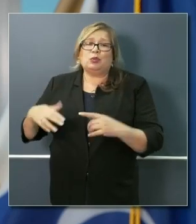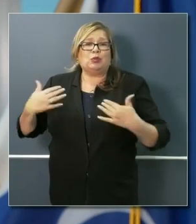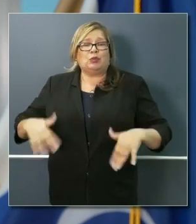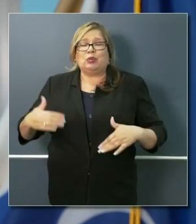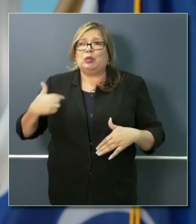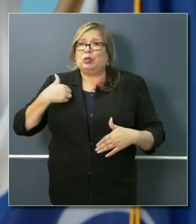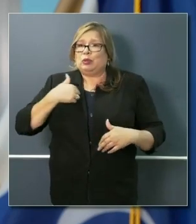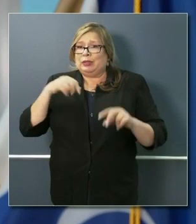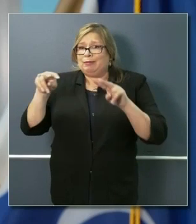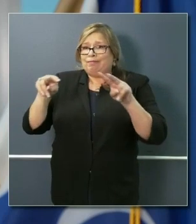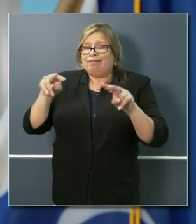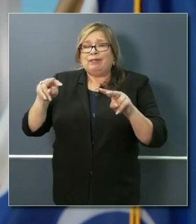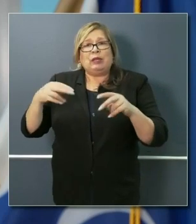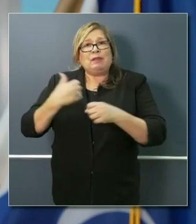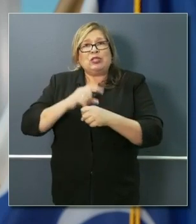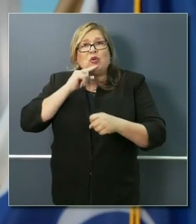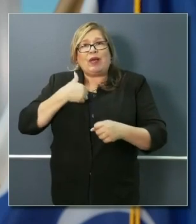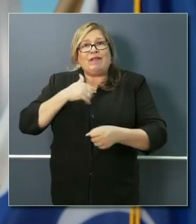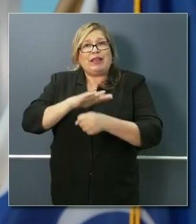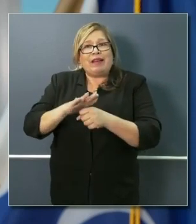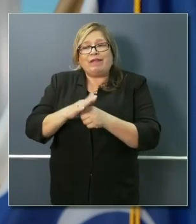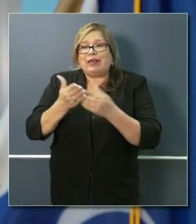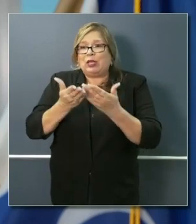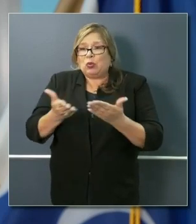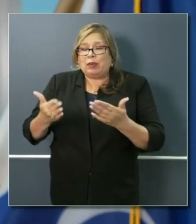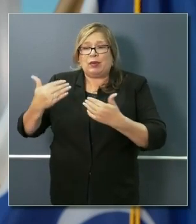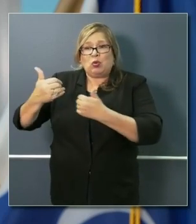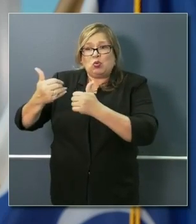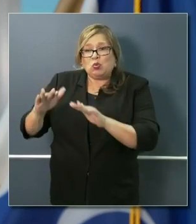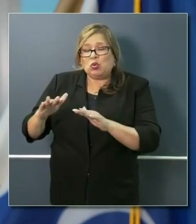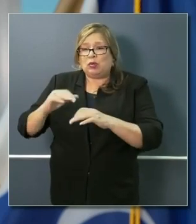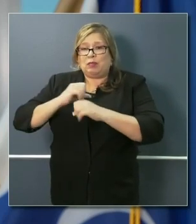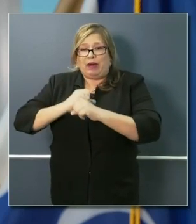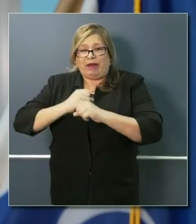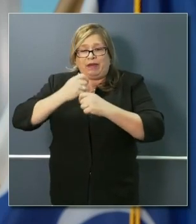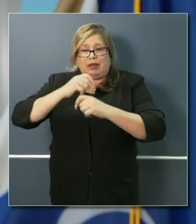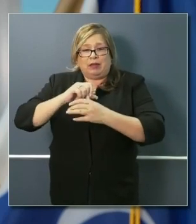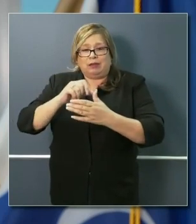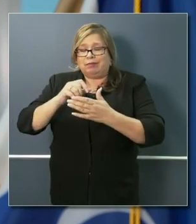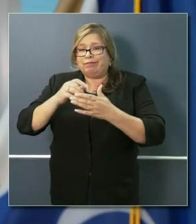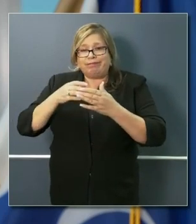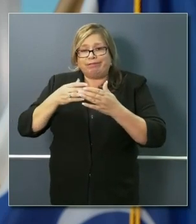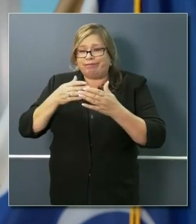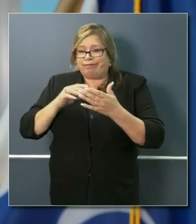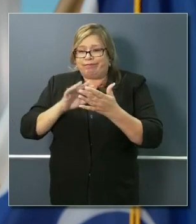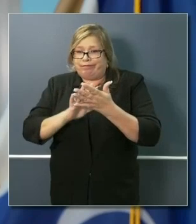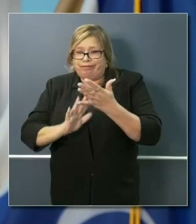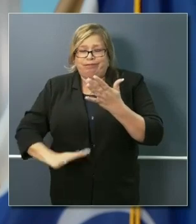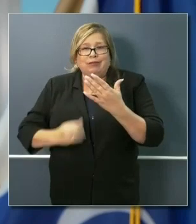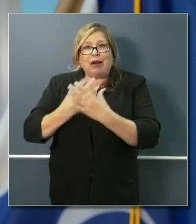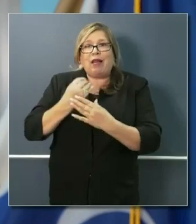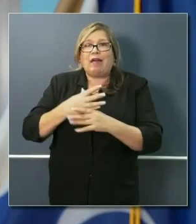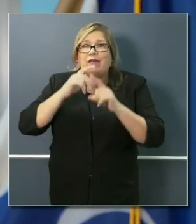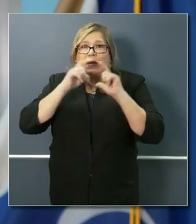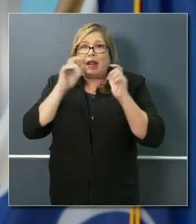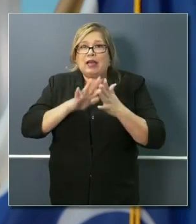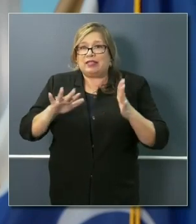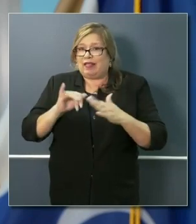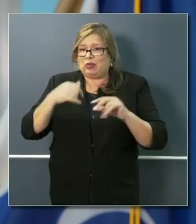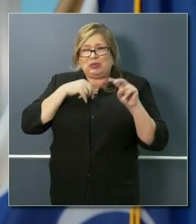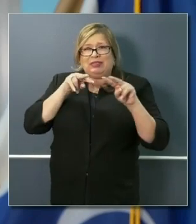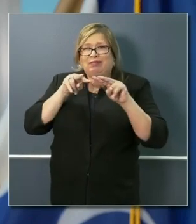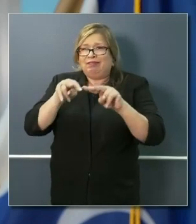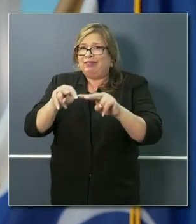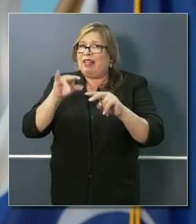and with the appropriate level of protective gear. That's the line that we are modeling. I was encouraged this morning.